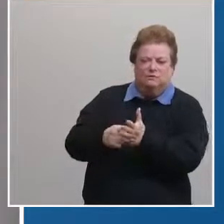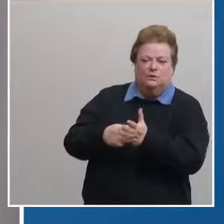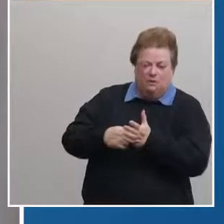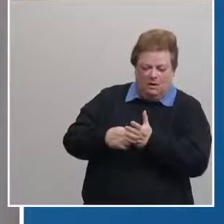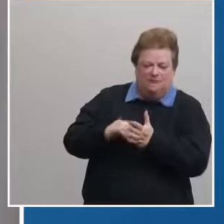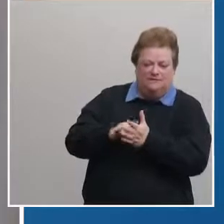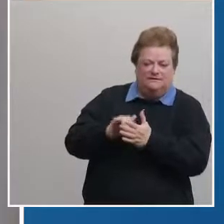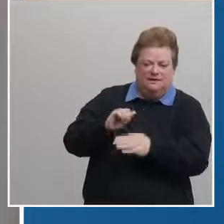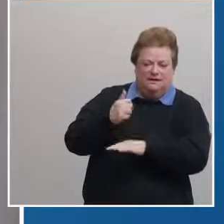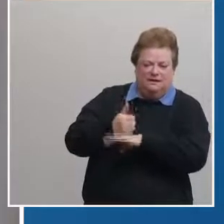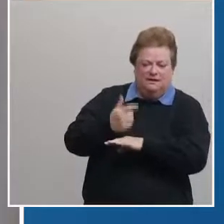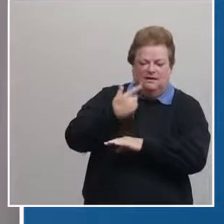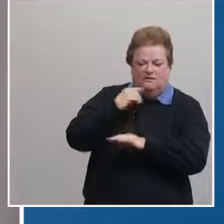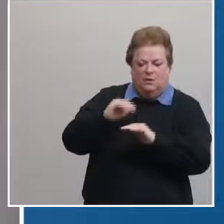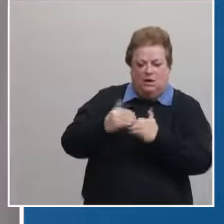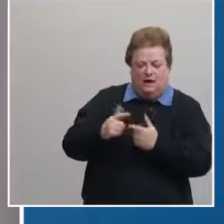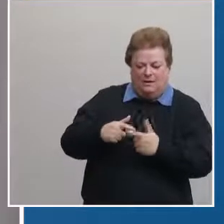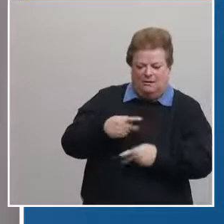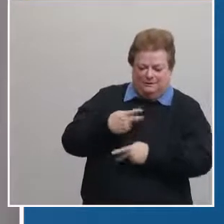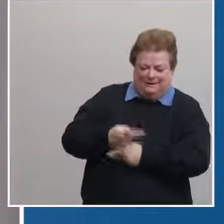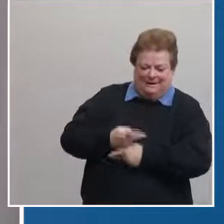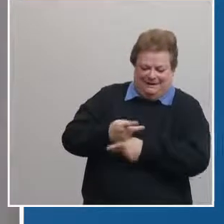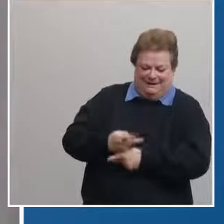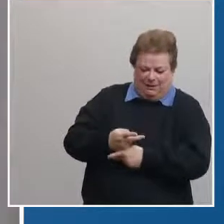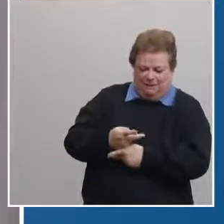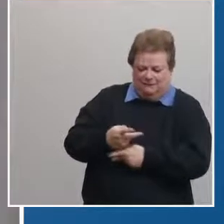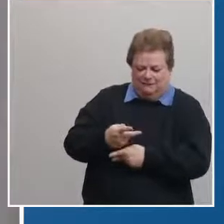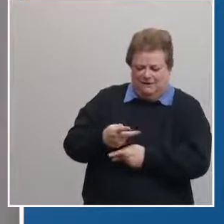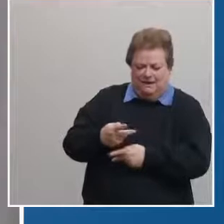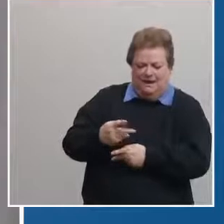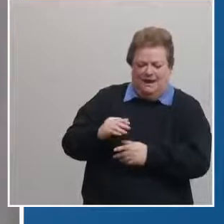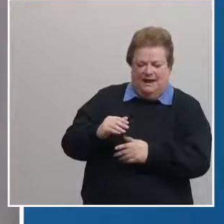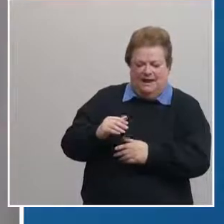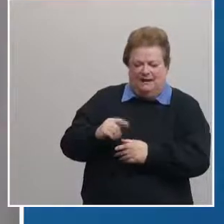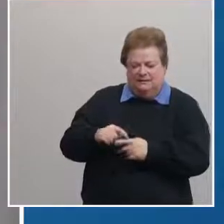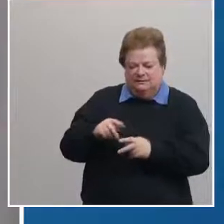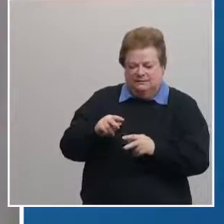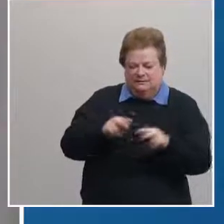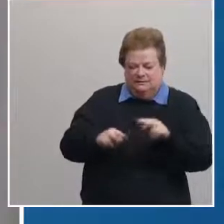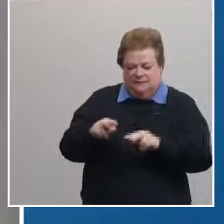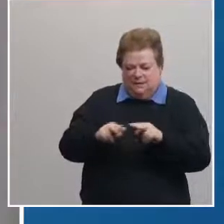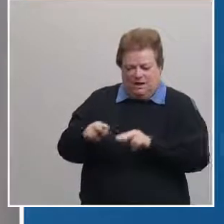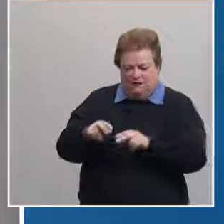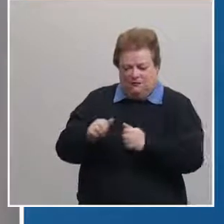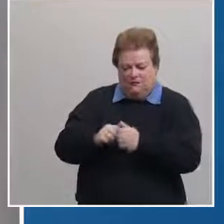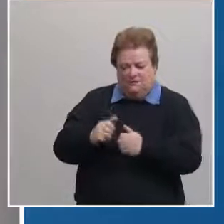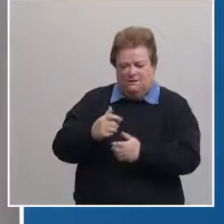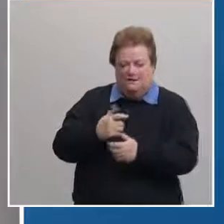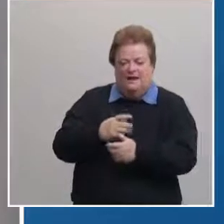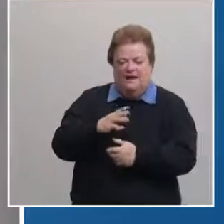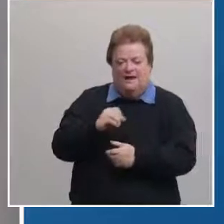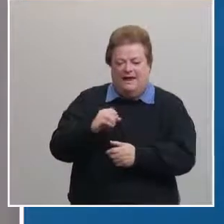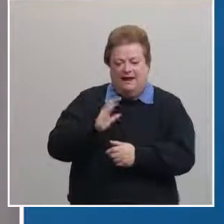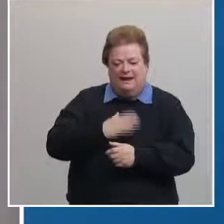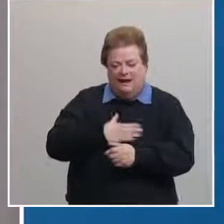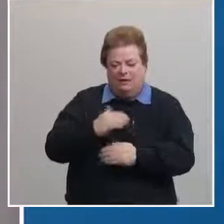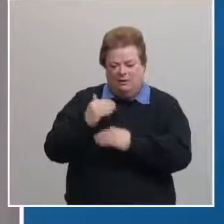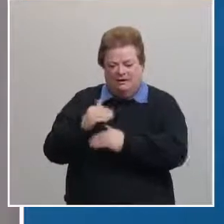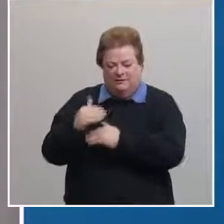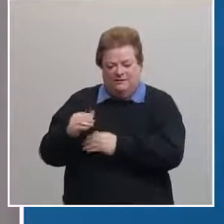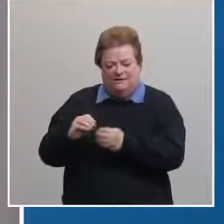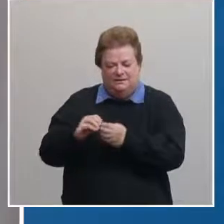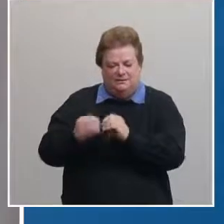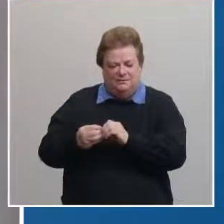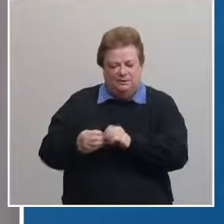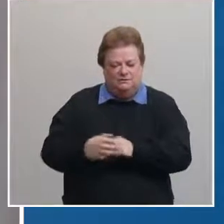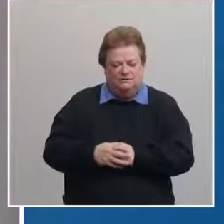are there for handling and the chain of control of the vaccine and the very limited numbers um we